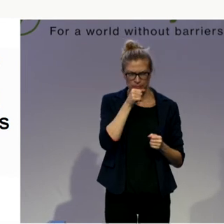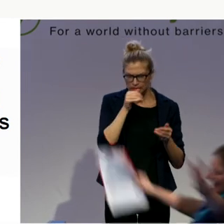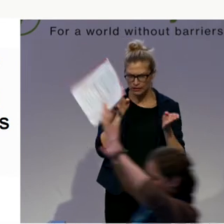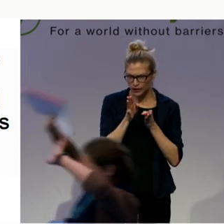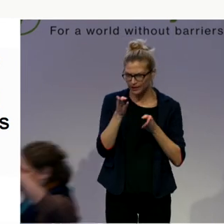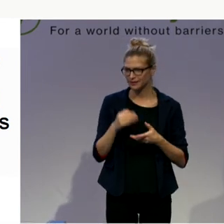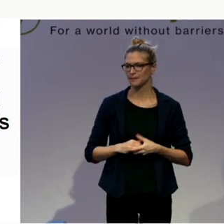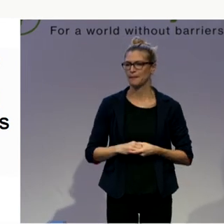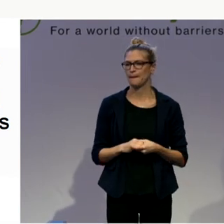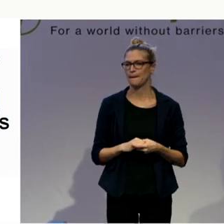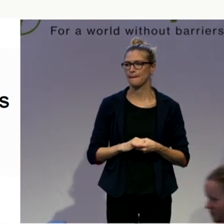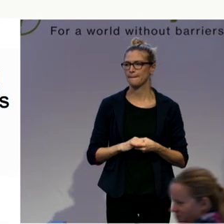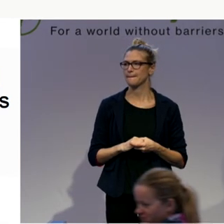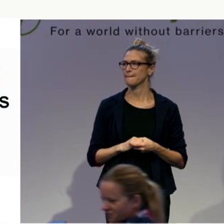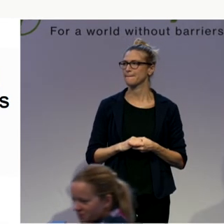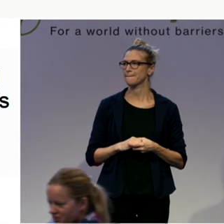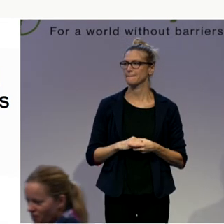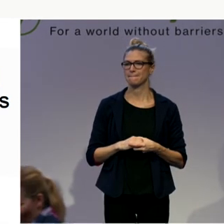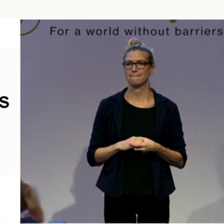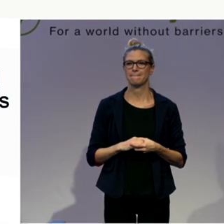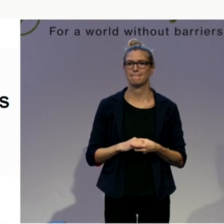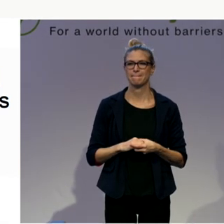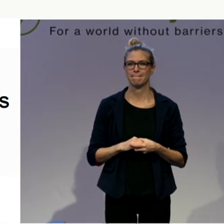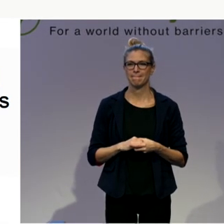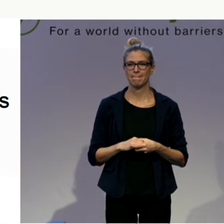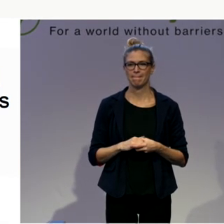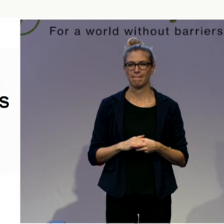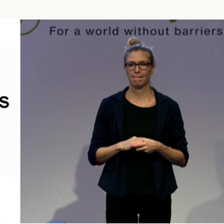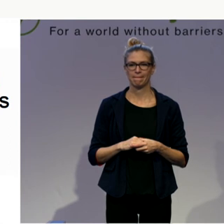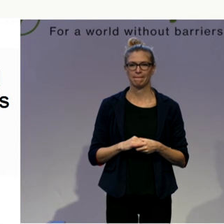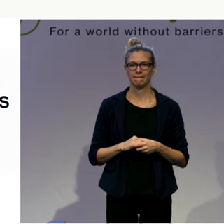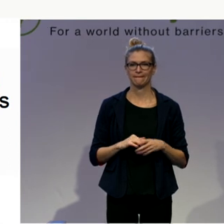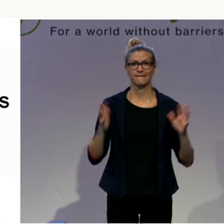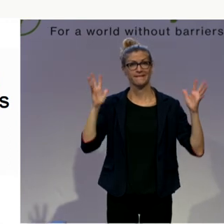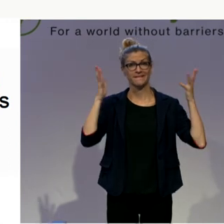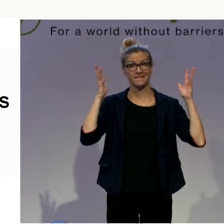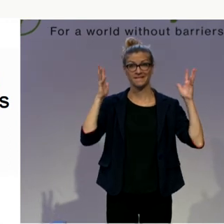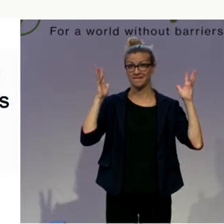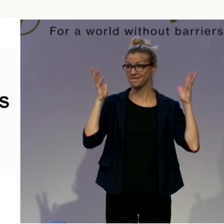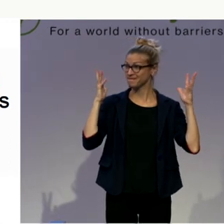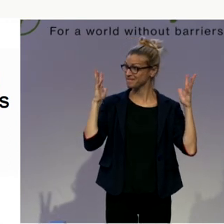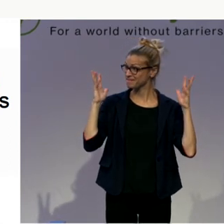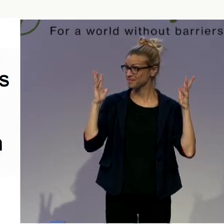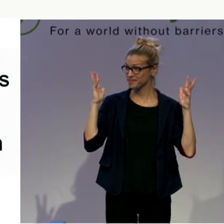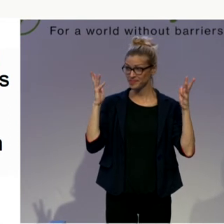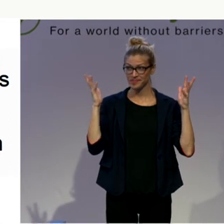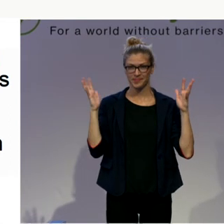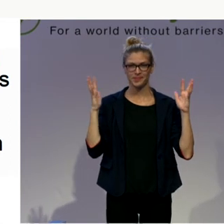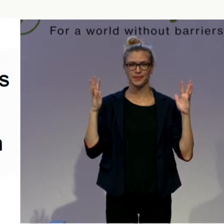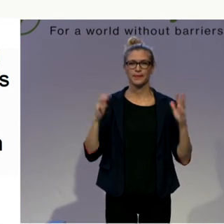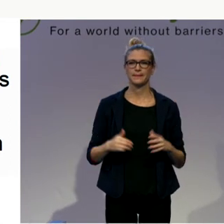Oh, here we are. Here we go. So, can you please give a round of applause for Zatla, our storyteller for this morning? Thank everybody.